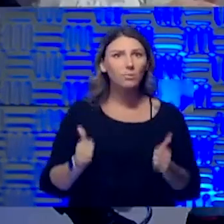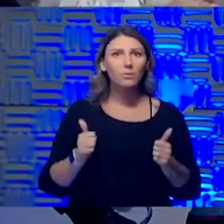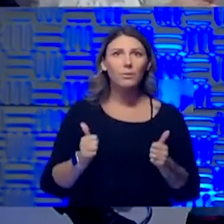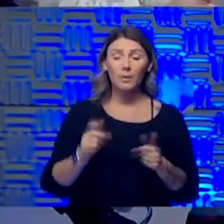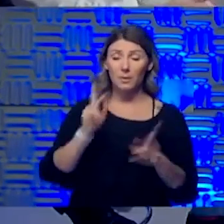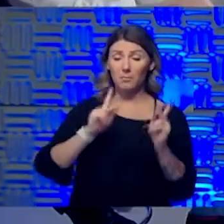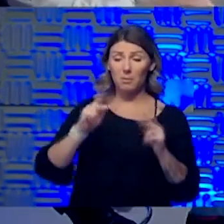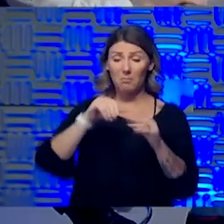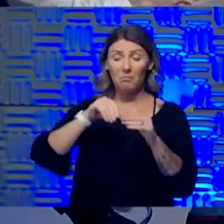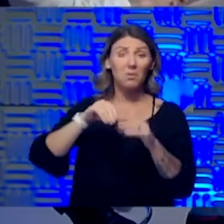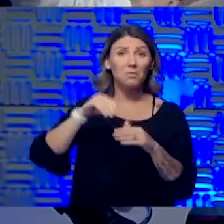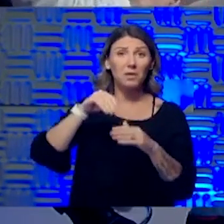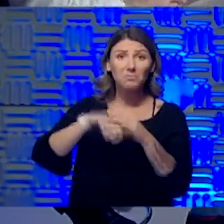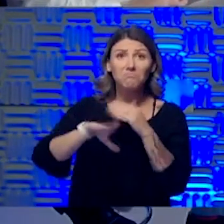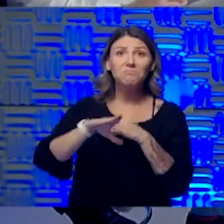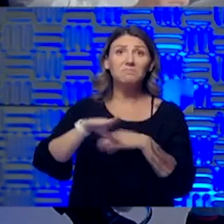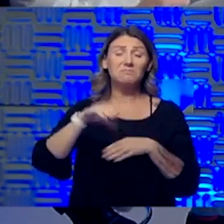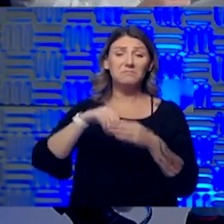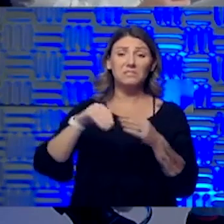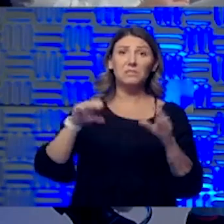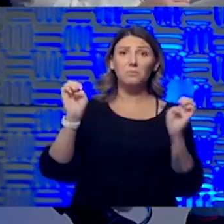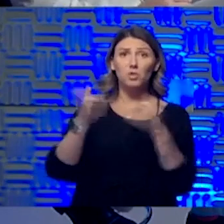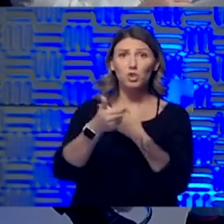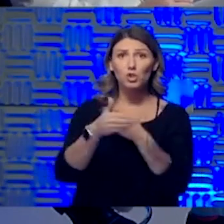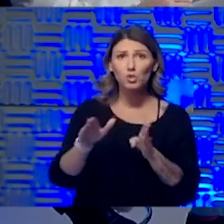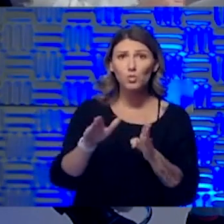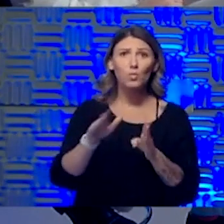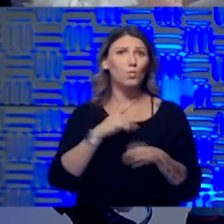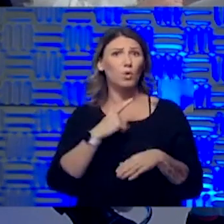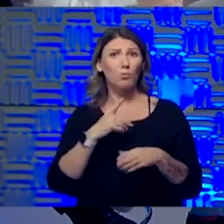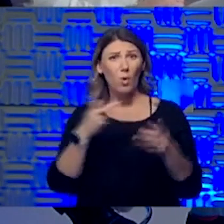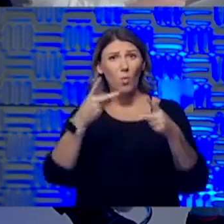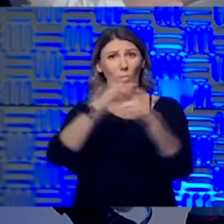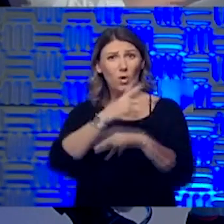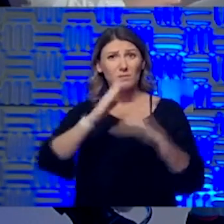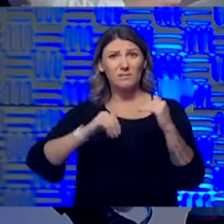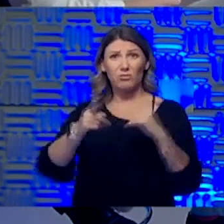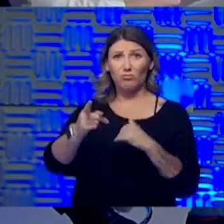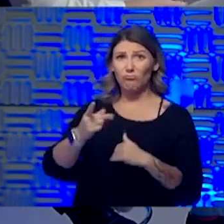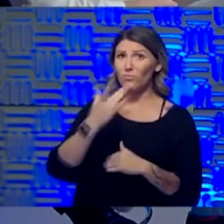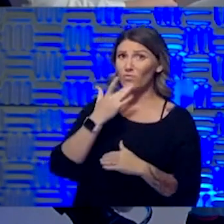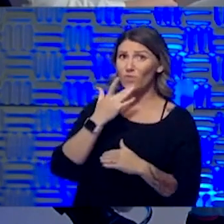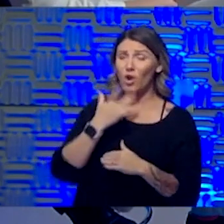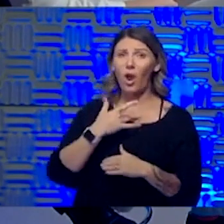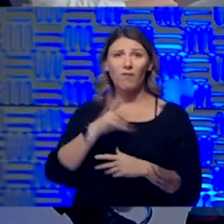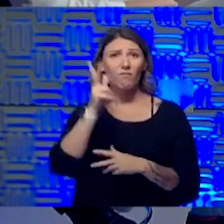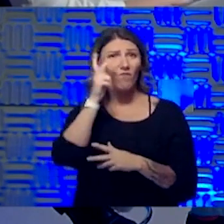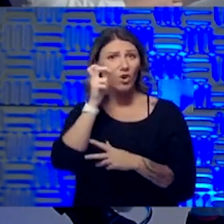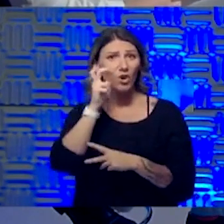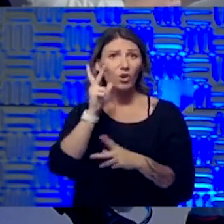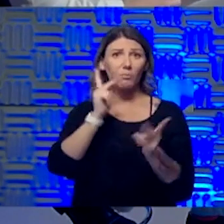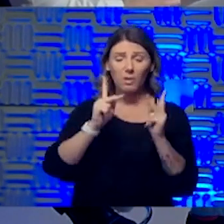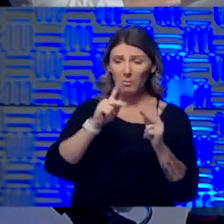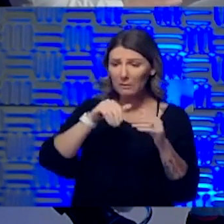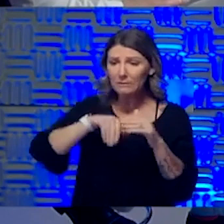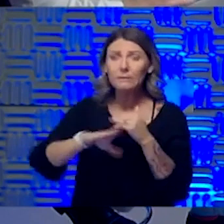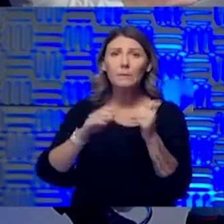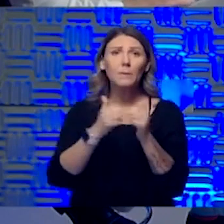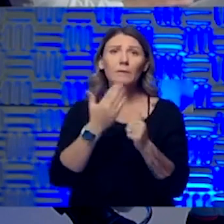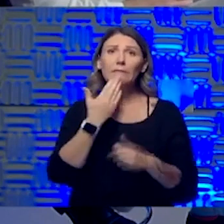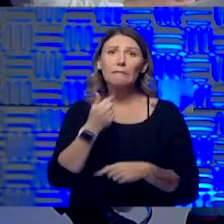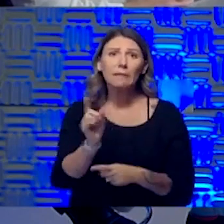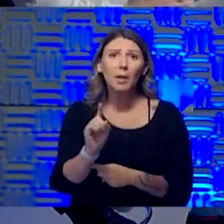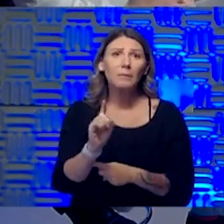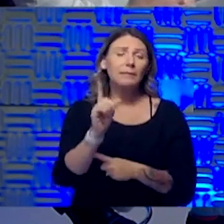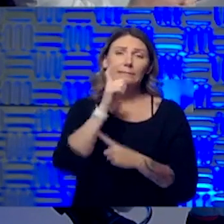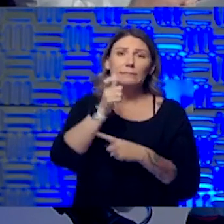who arrive, are they sicker than you want to see them? I heard rumors of people with diabetes out of control and, and what we would call DKA coming in really